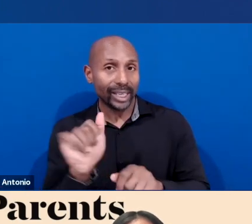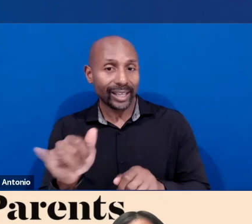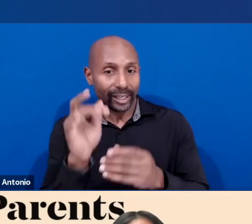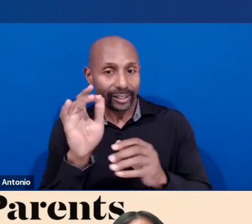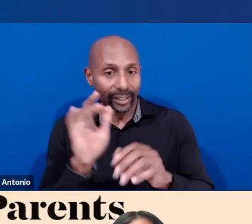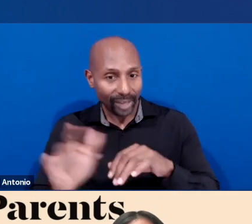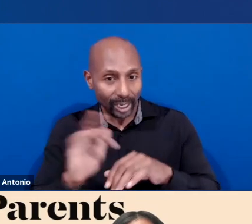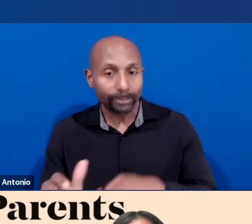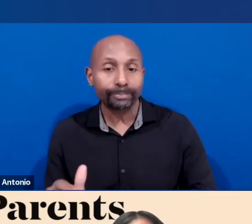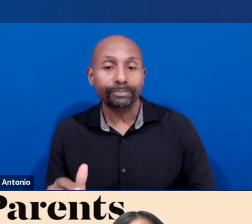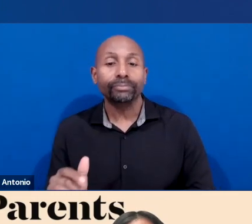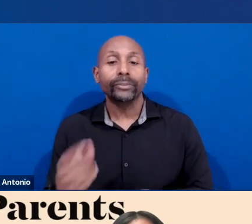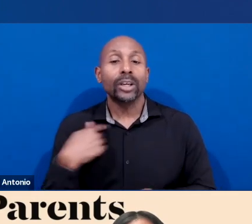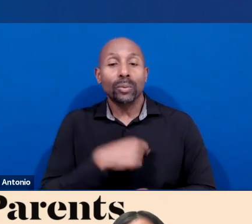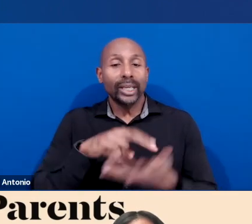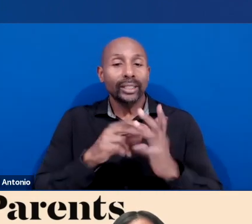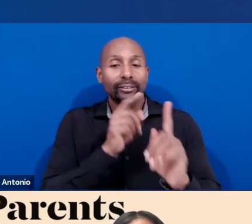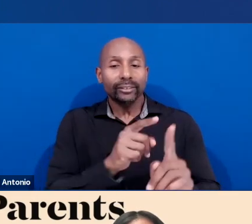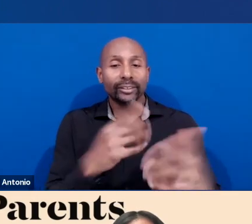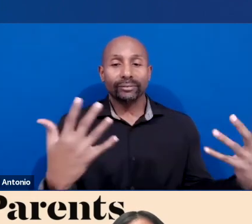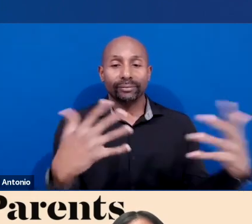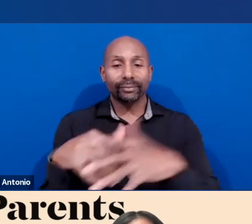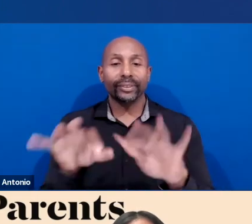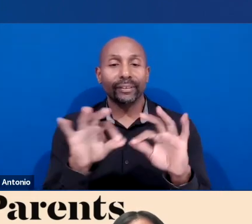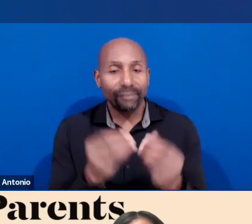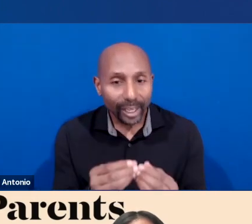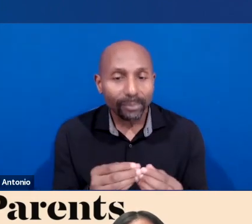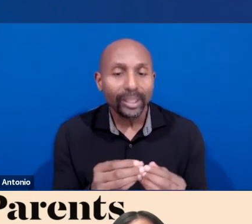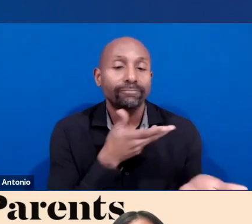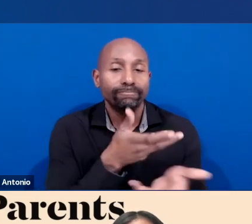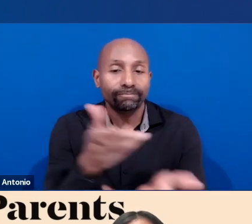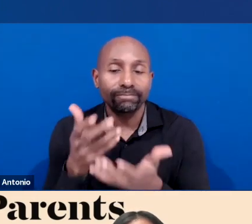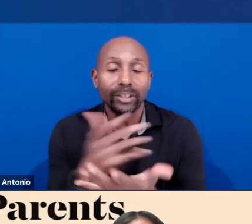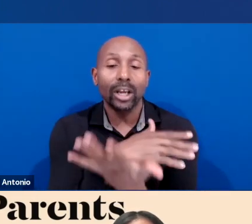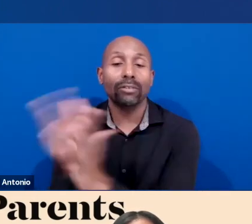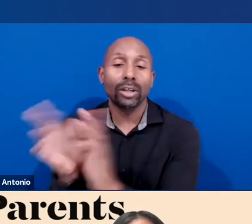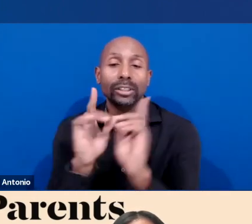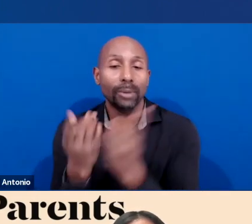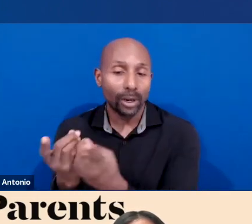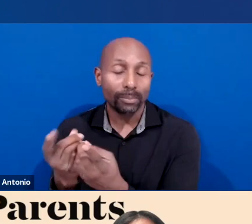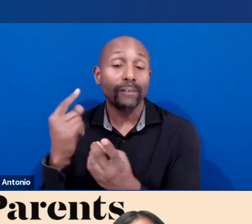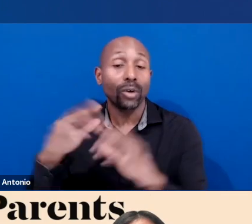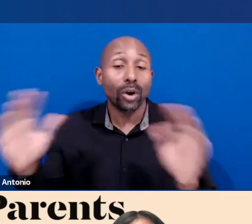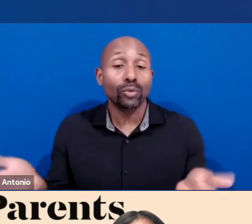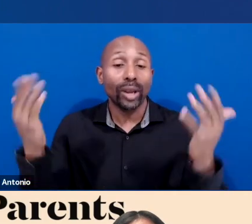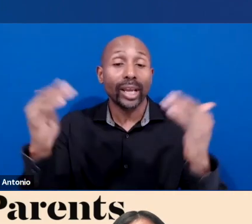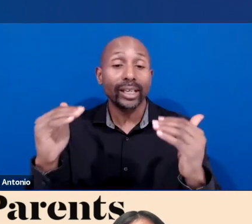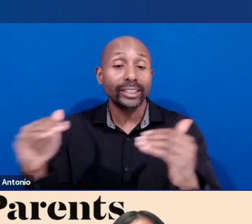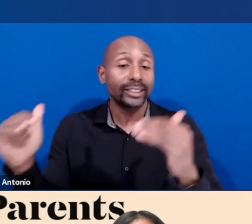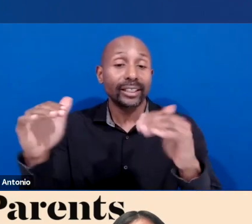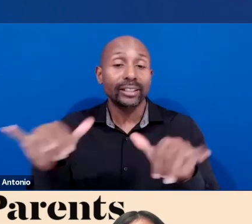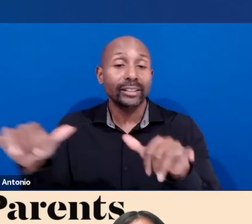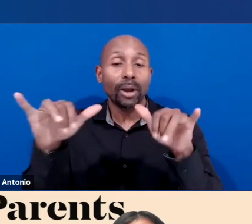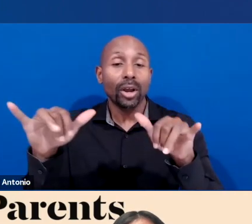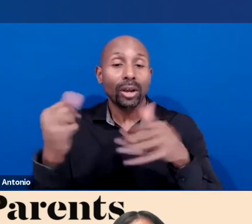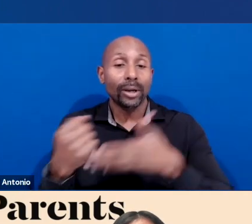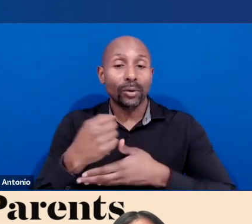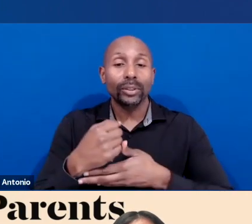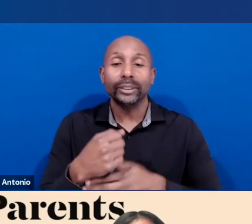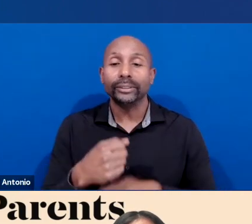you'll hear more about tonight. So whether you are a parent, a family member, caregiver, educator,